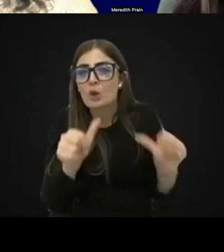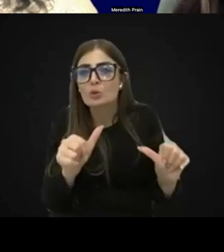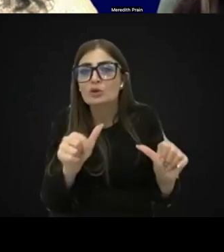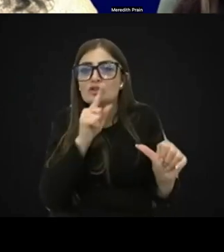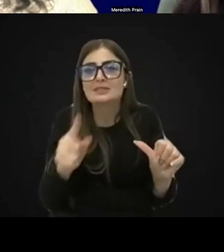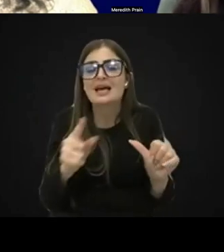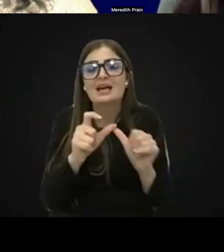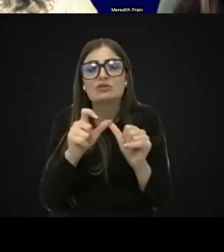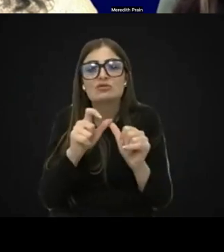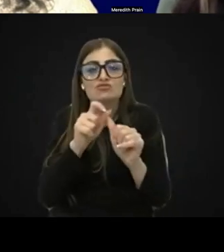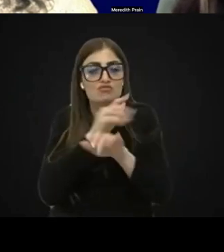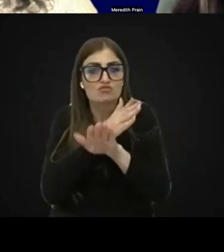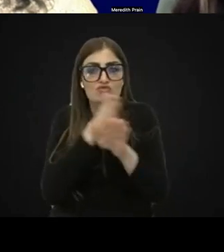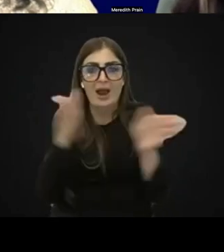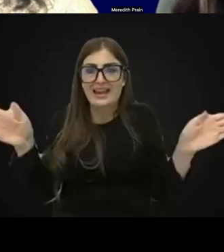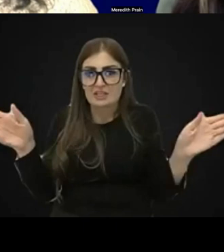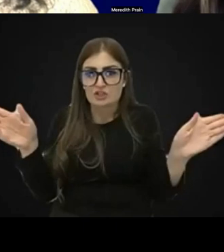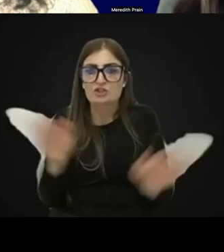range?